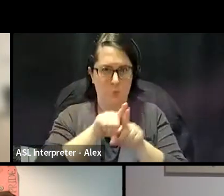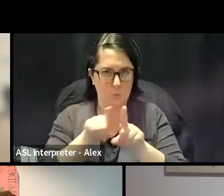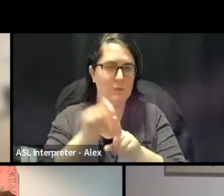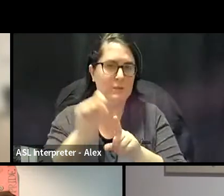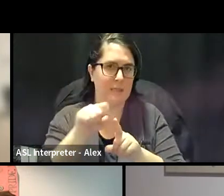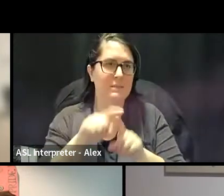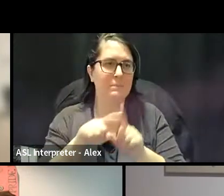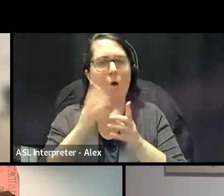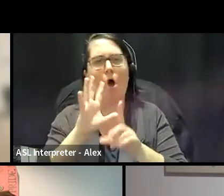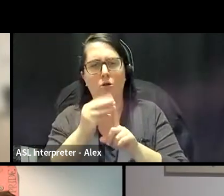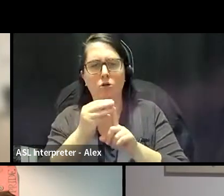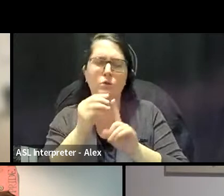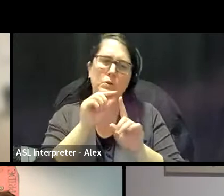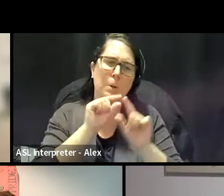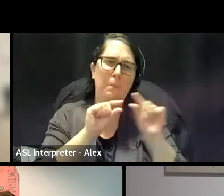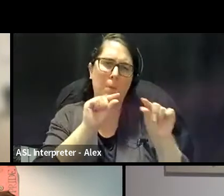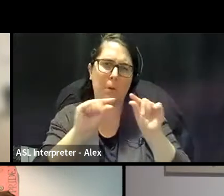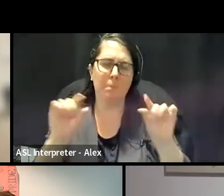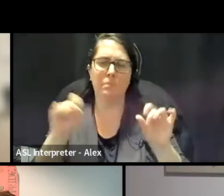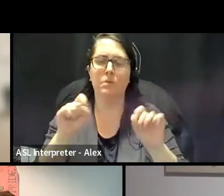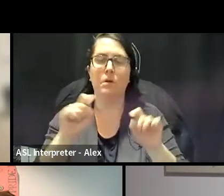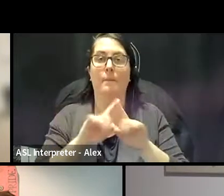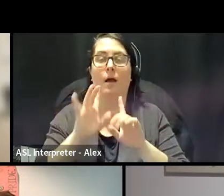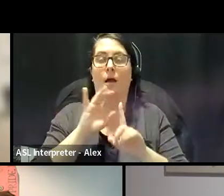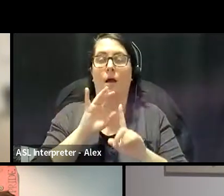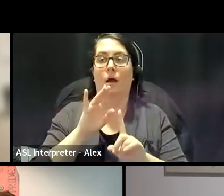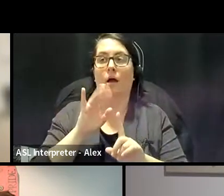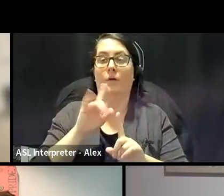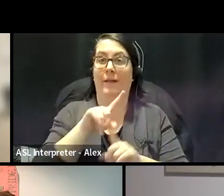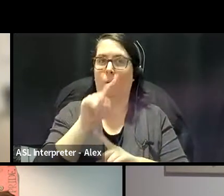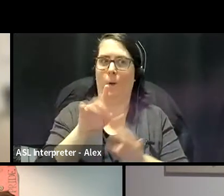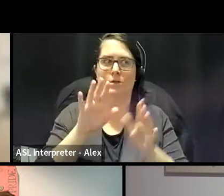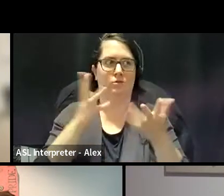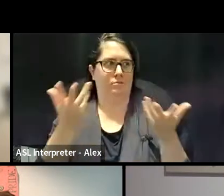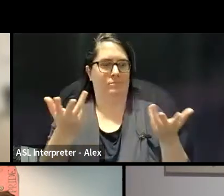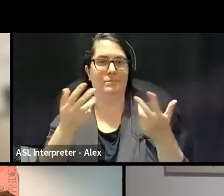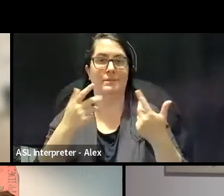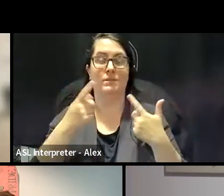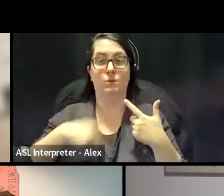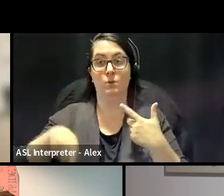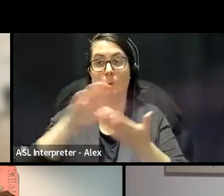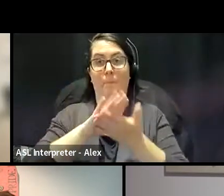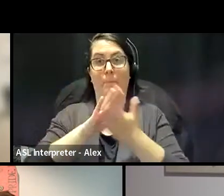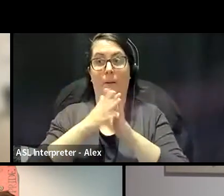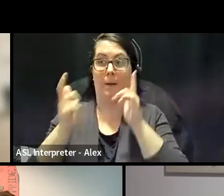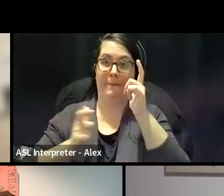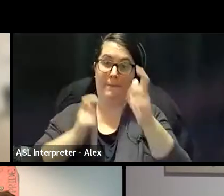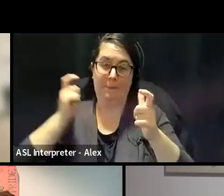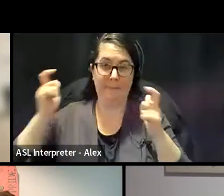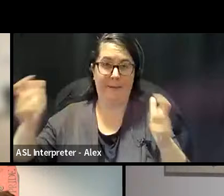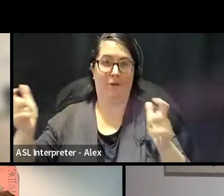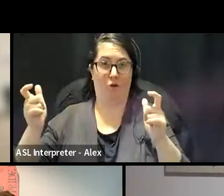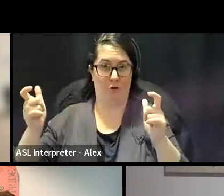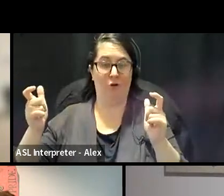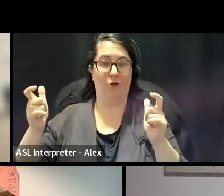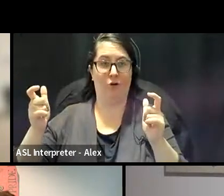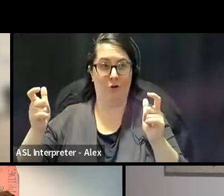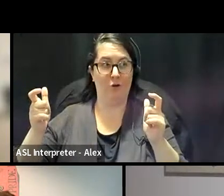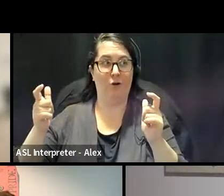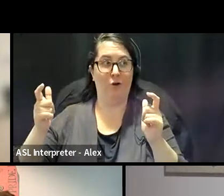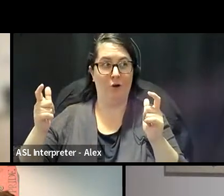pieces. And I guess the question becomes is when you become part of a larger, uh,